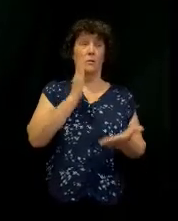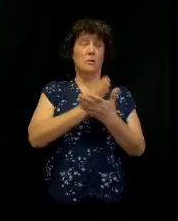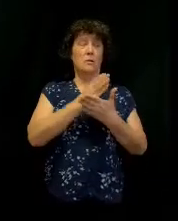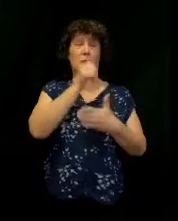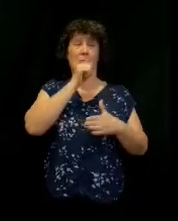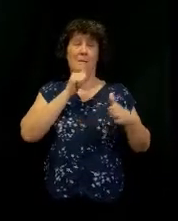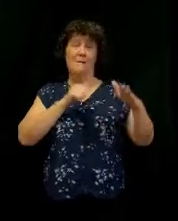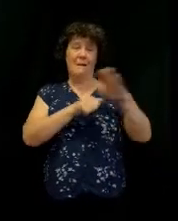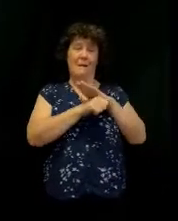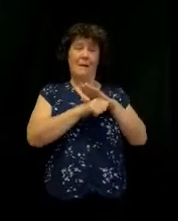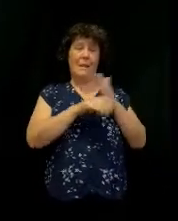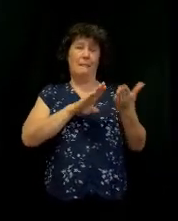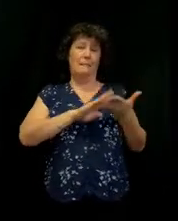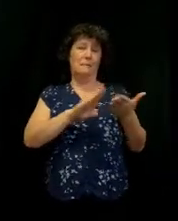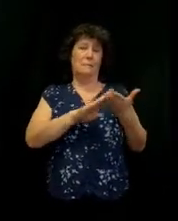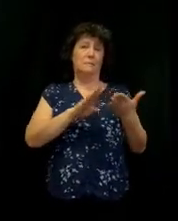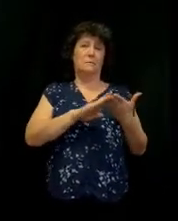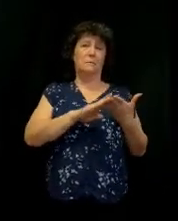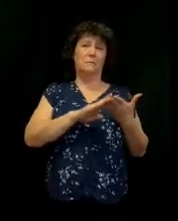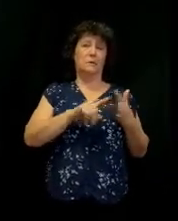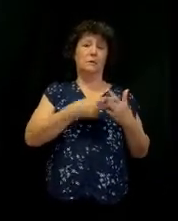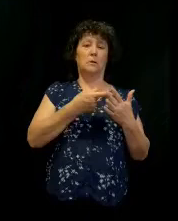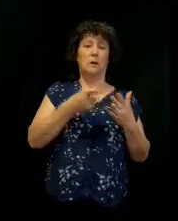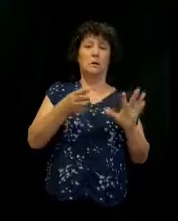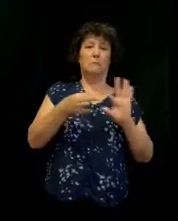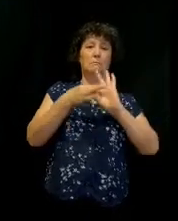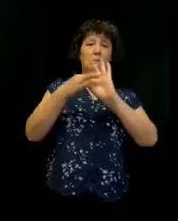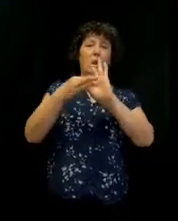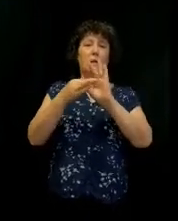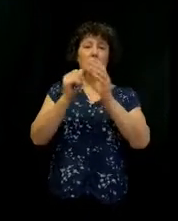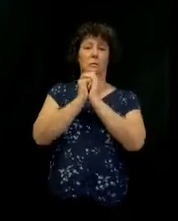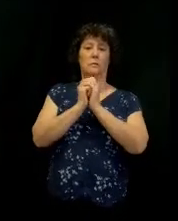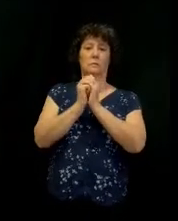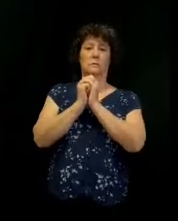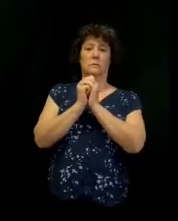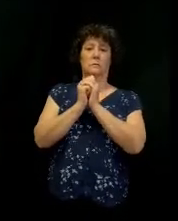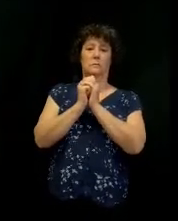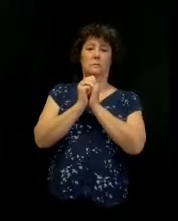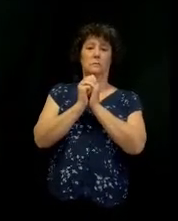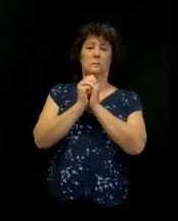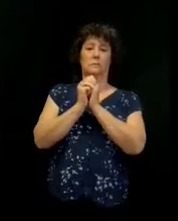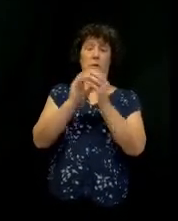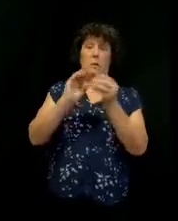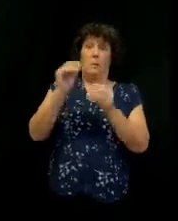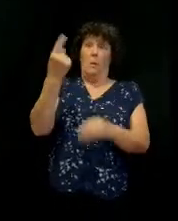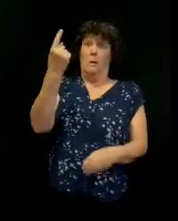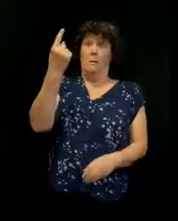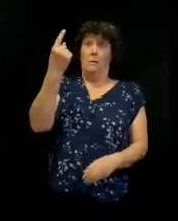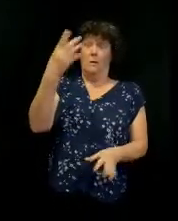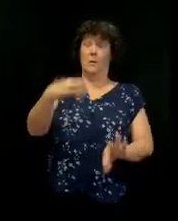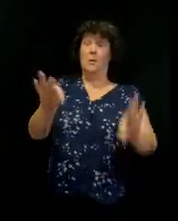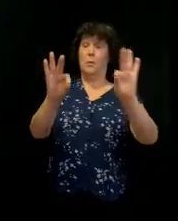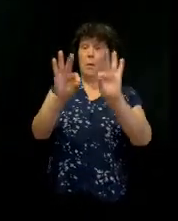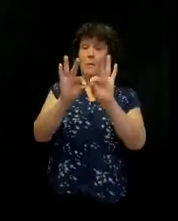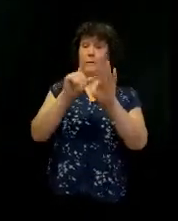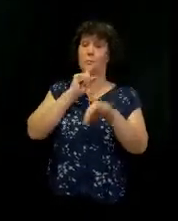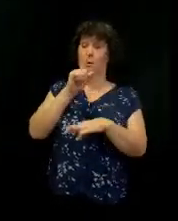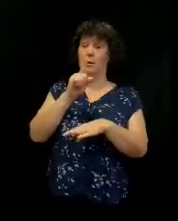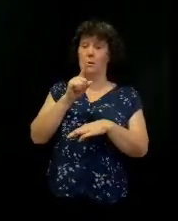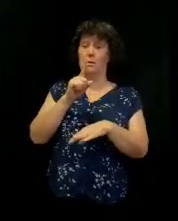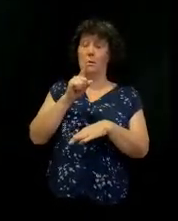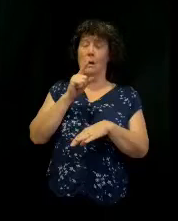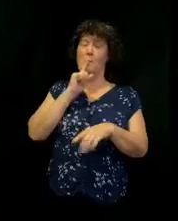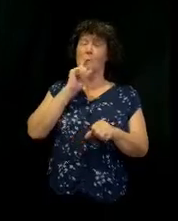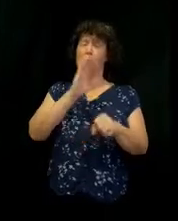excuses and start engaging in worship. Because there's something, number one, he's worthy of it. But I'll guarantee when you do it and you start